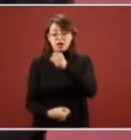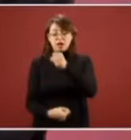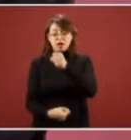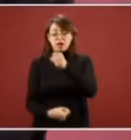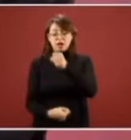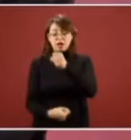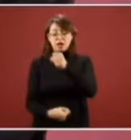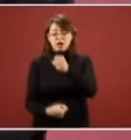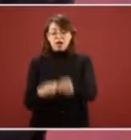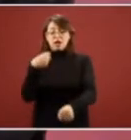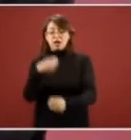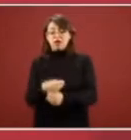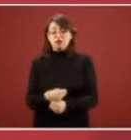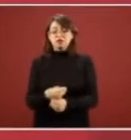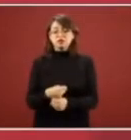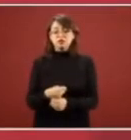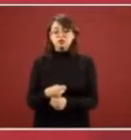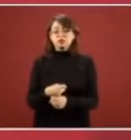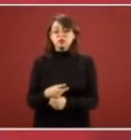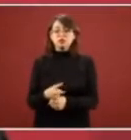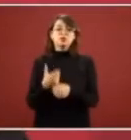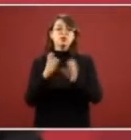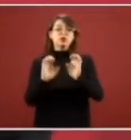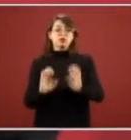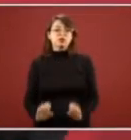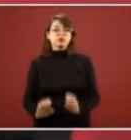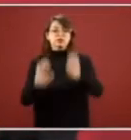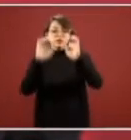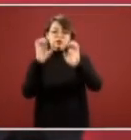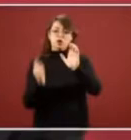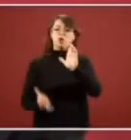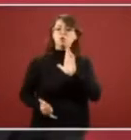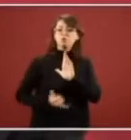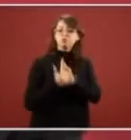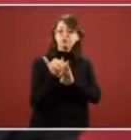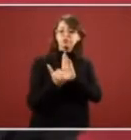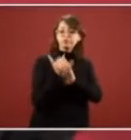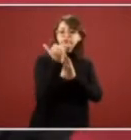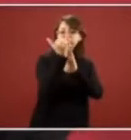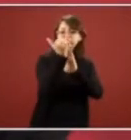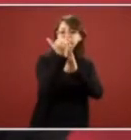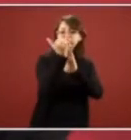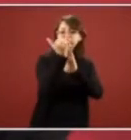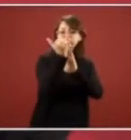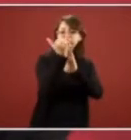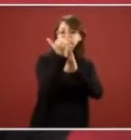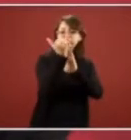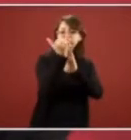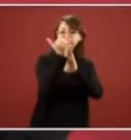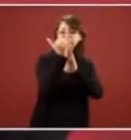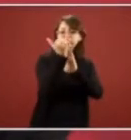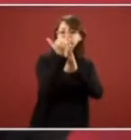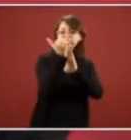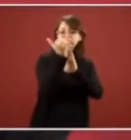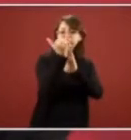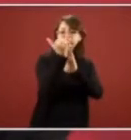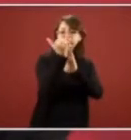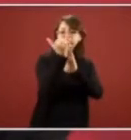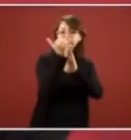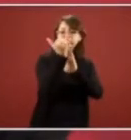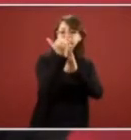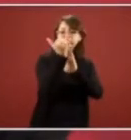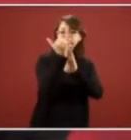the equipping de edificios que fueron construidos y fueron abandonados of buildings that were